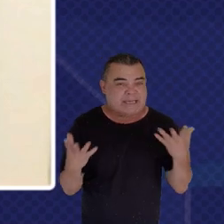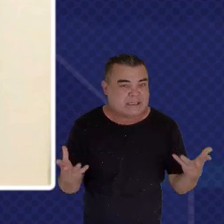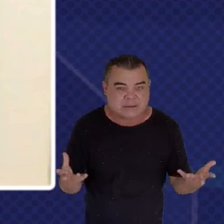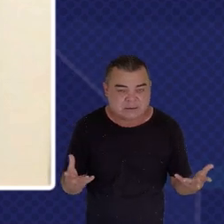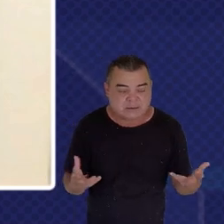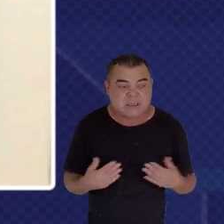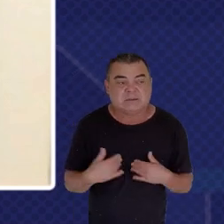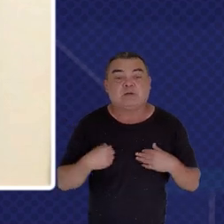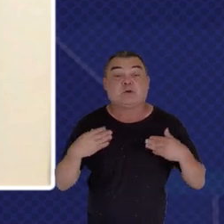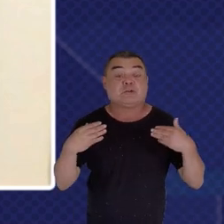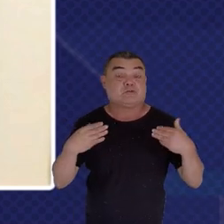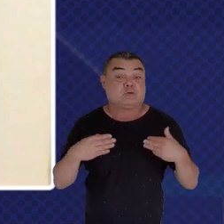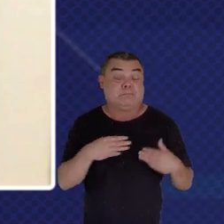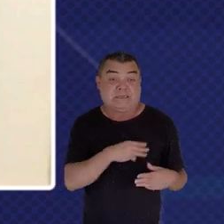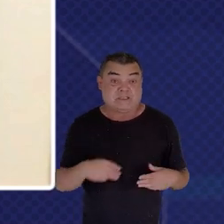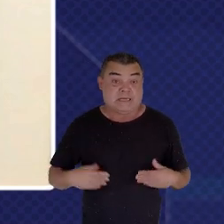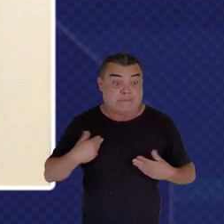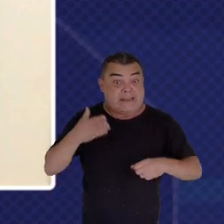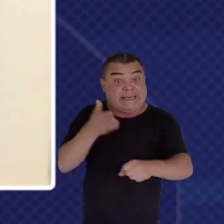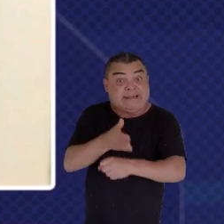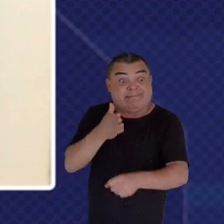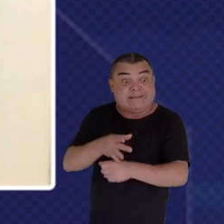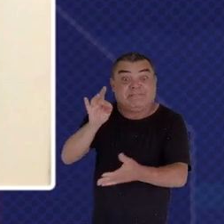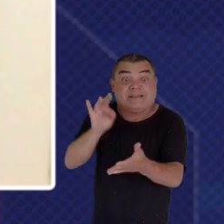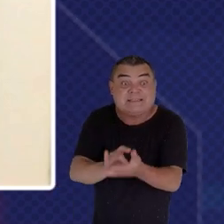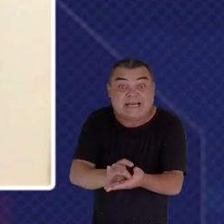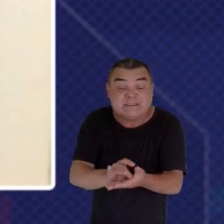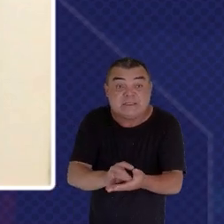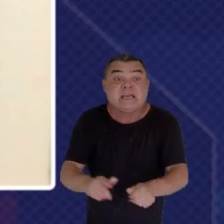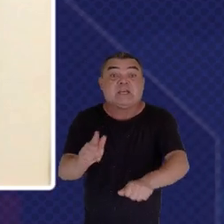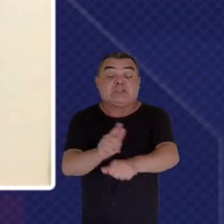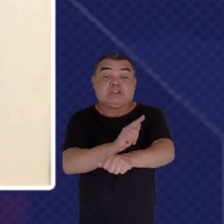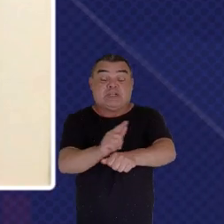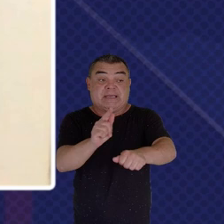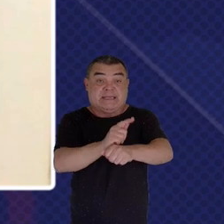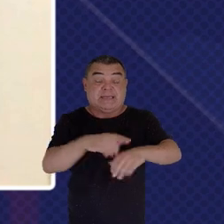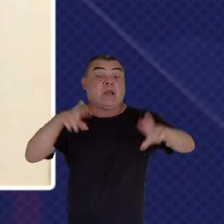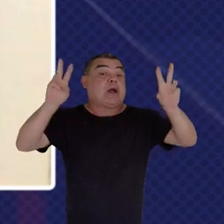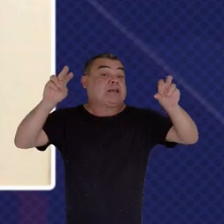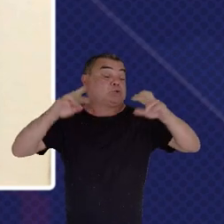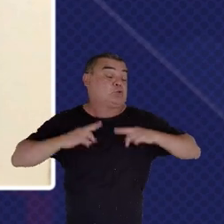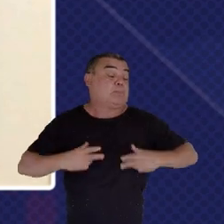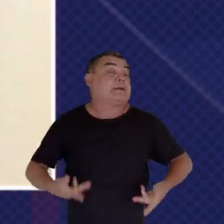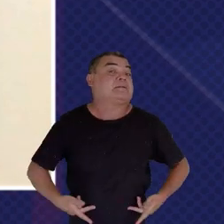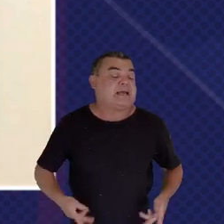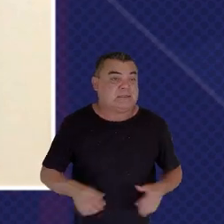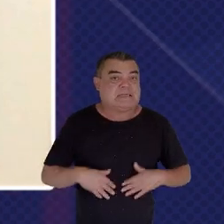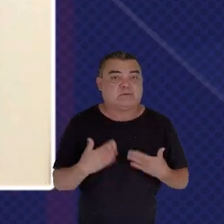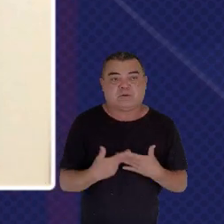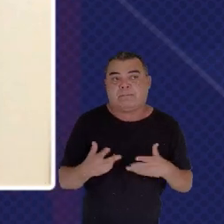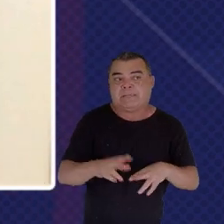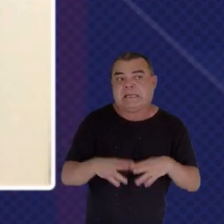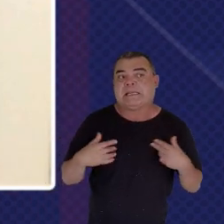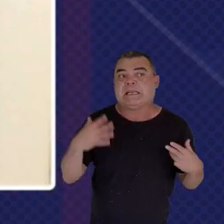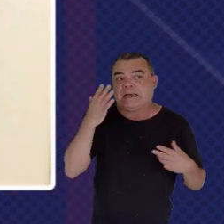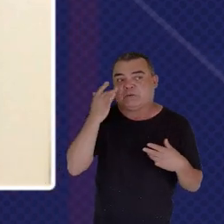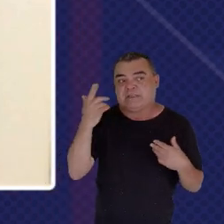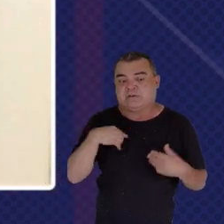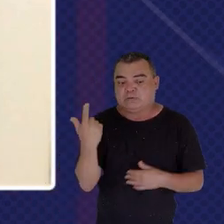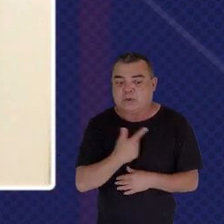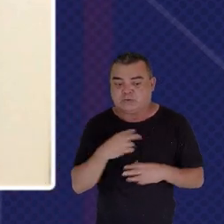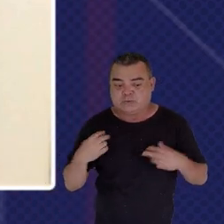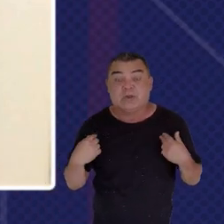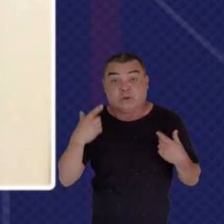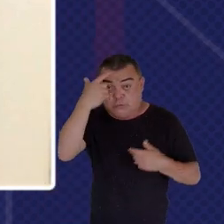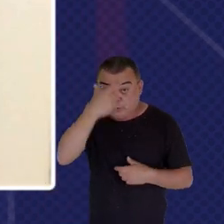And effectively Manage Humanitarian Issues So just by the Nature of what We are And by our Mandate